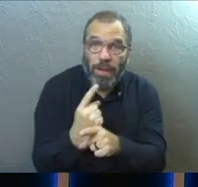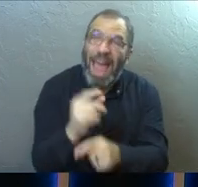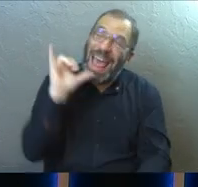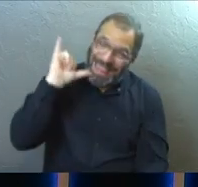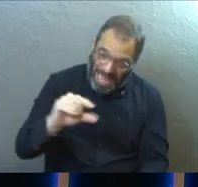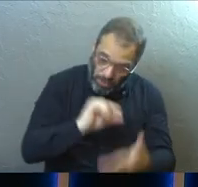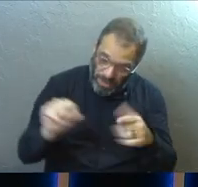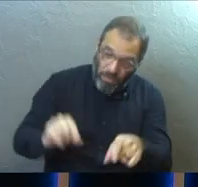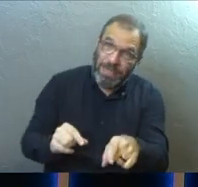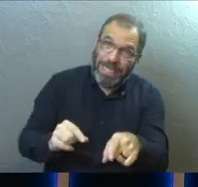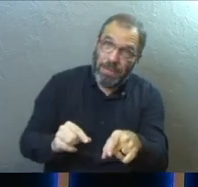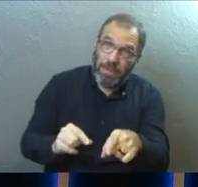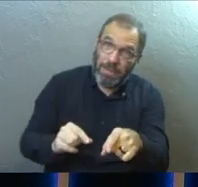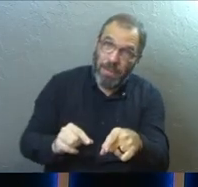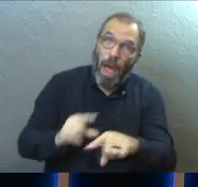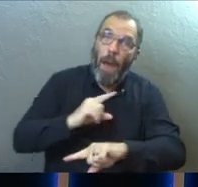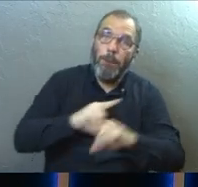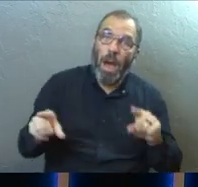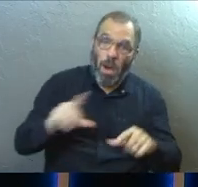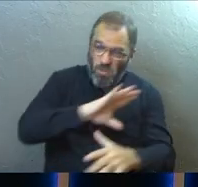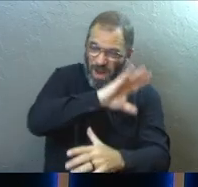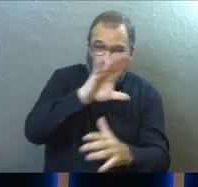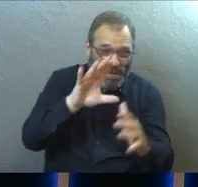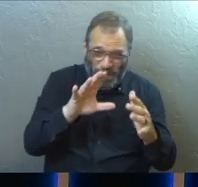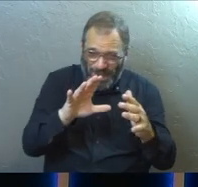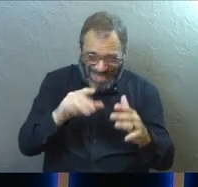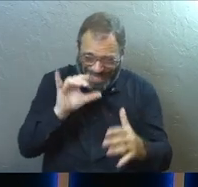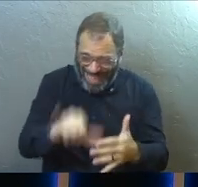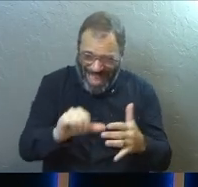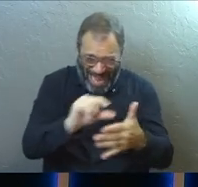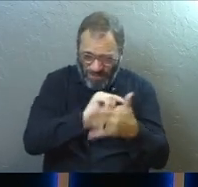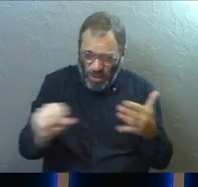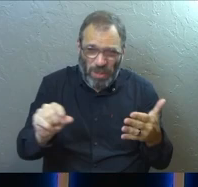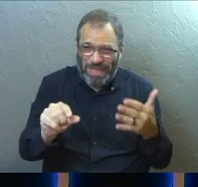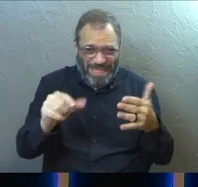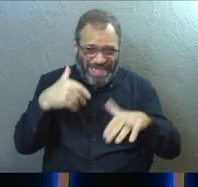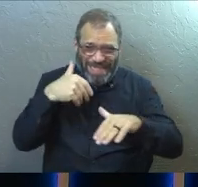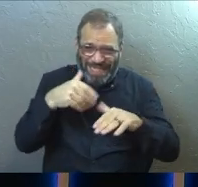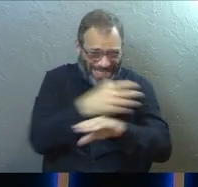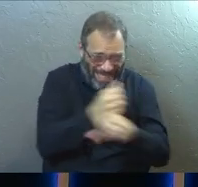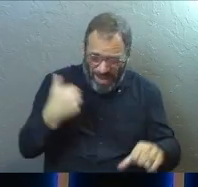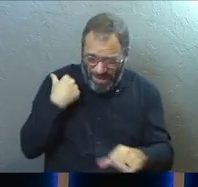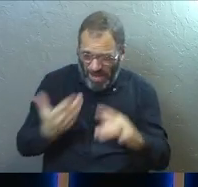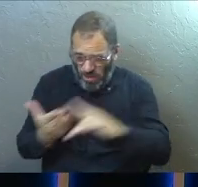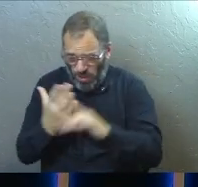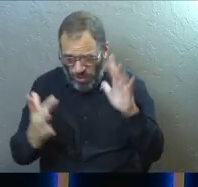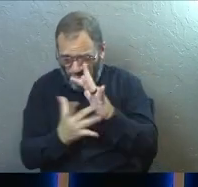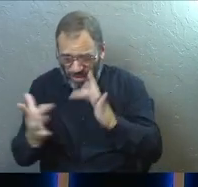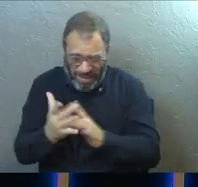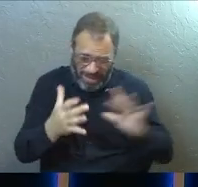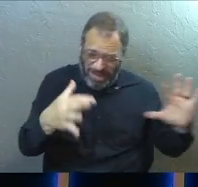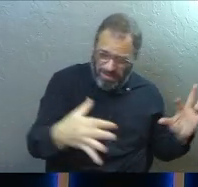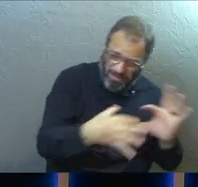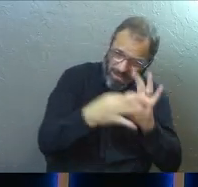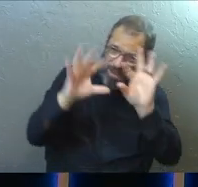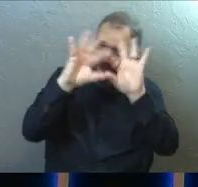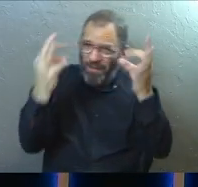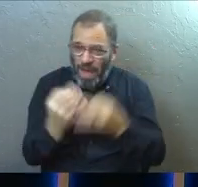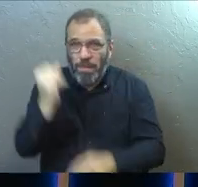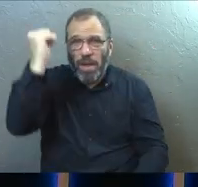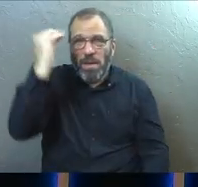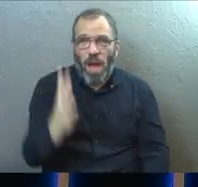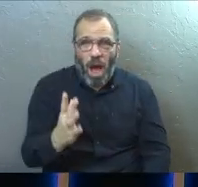That's what that verse is saying. But in the midst of him just doing that simple thing of saving us through Jesus and bringing us into the family,